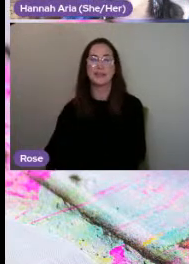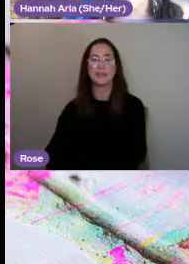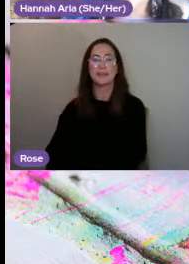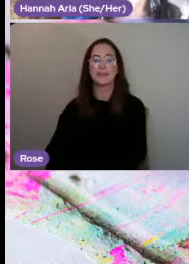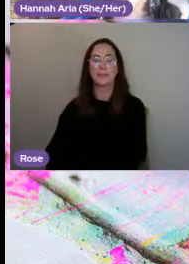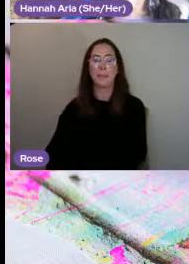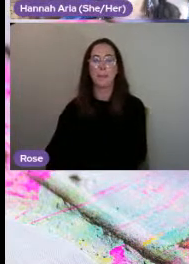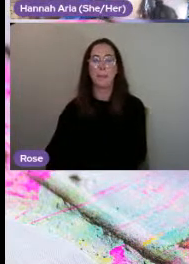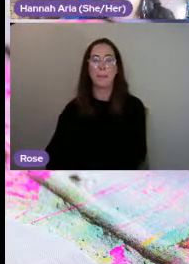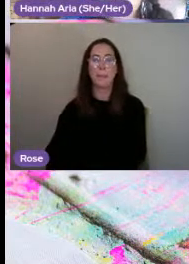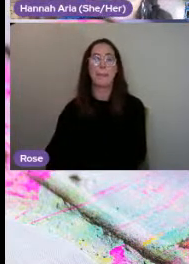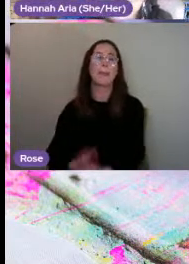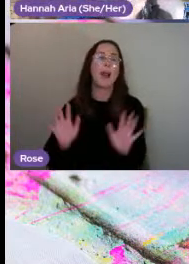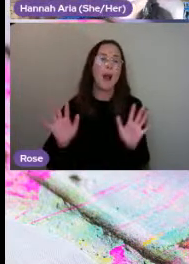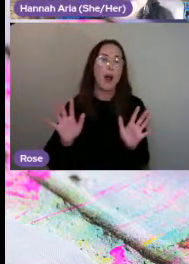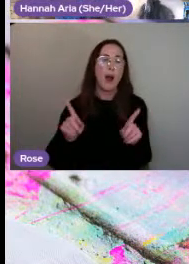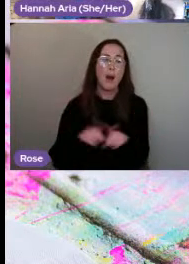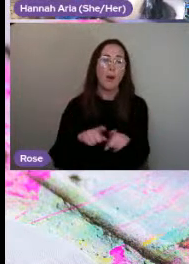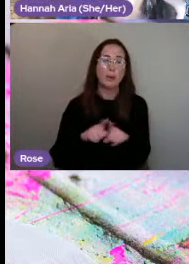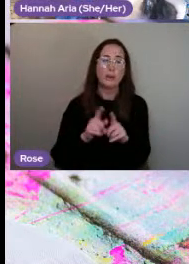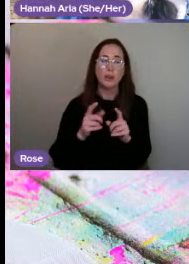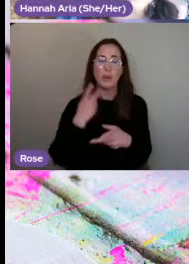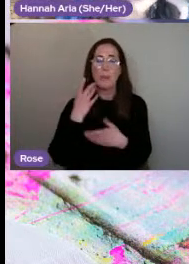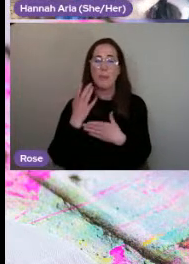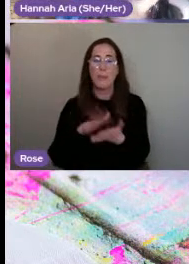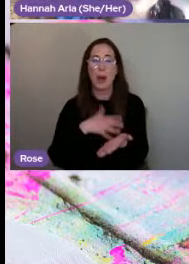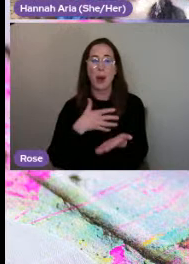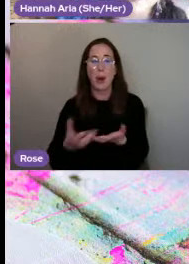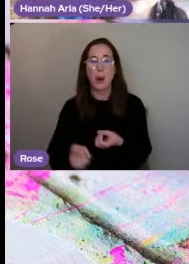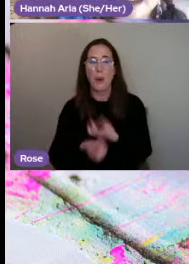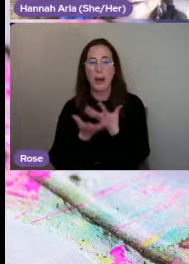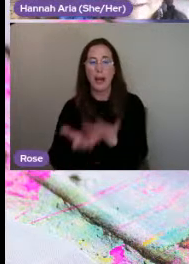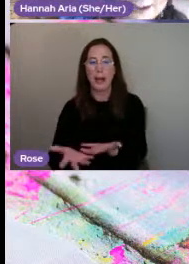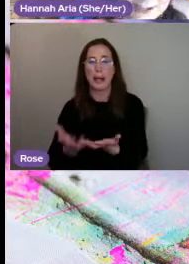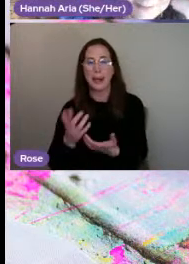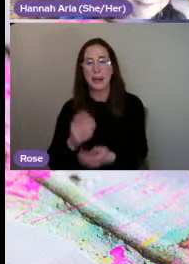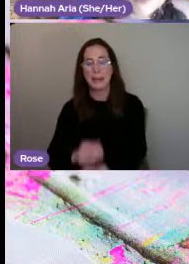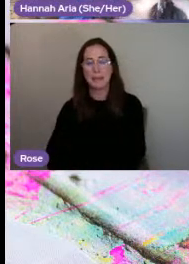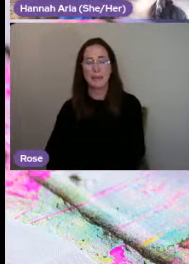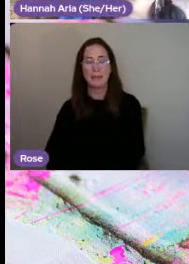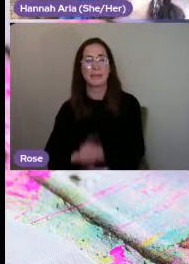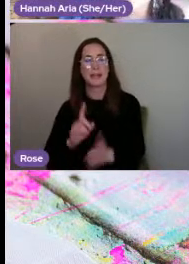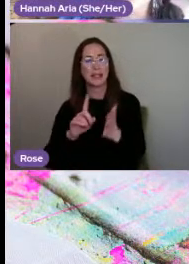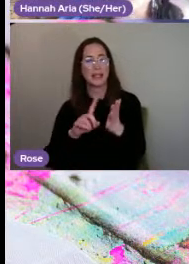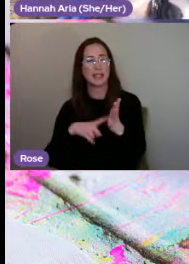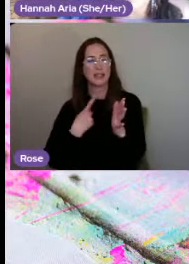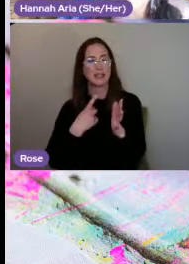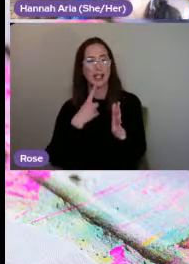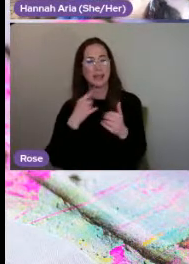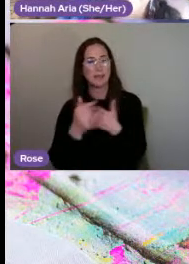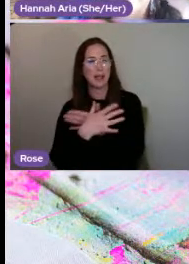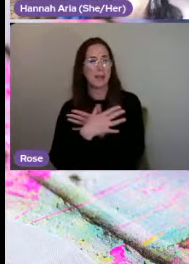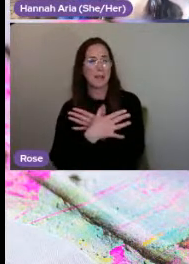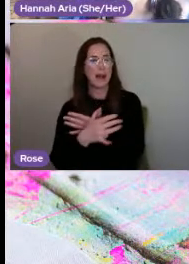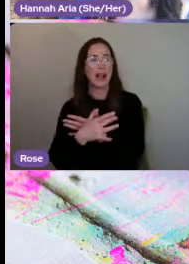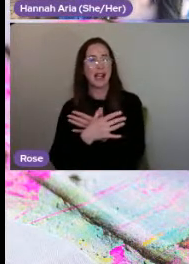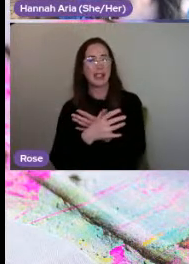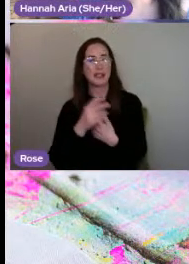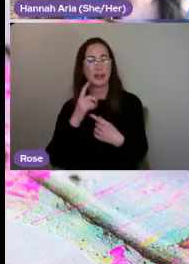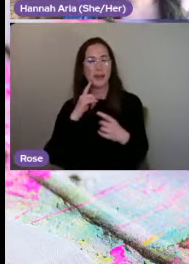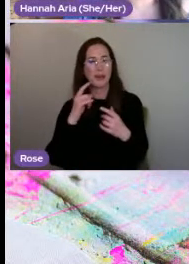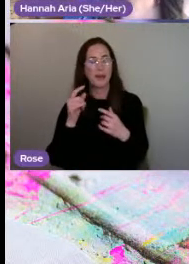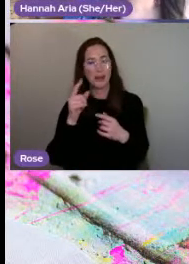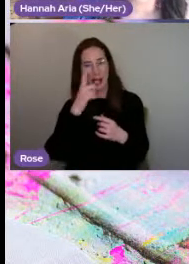Right. Oh, and we've got your poem. Jasmine the Magical Fairy, as you're not dyslexic,